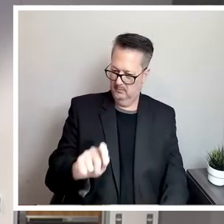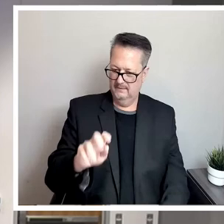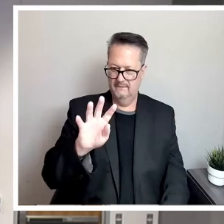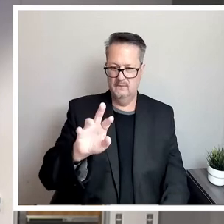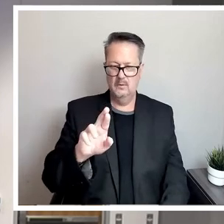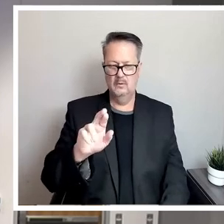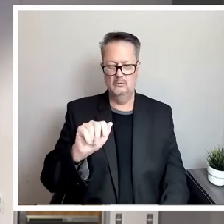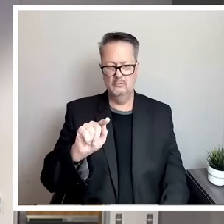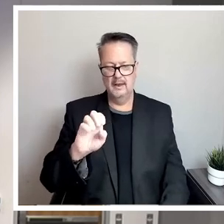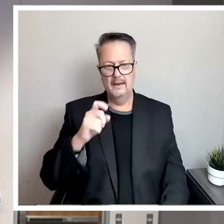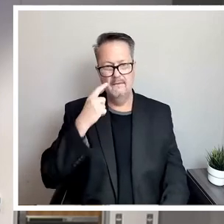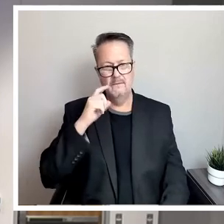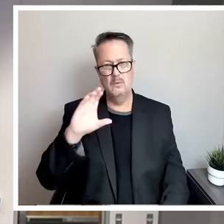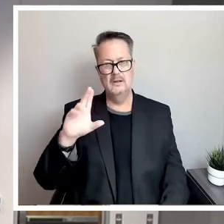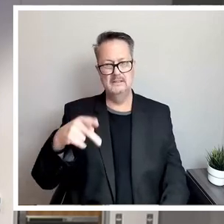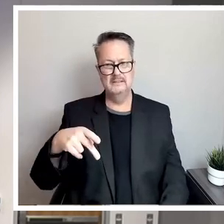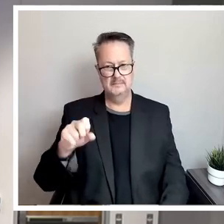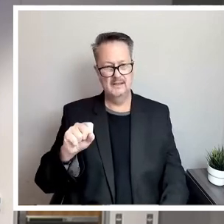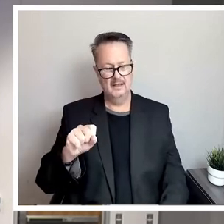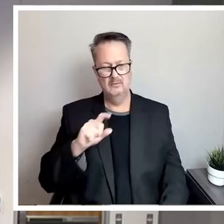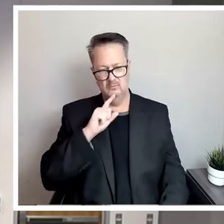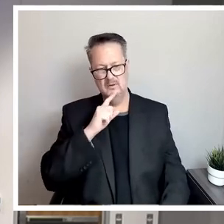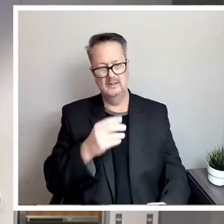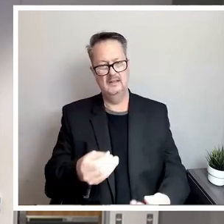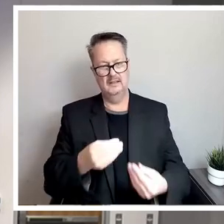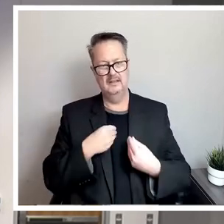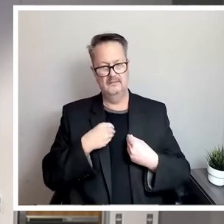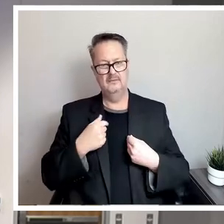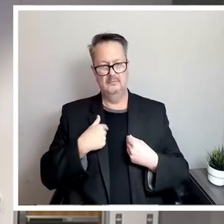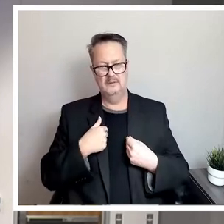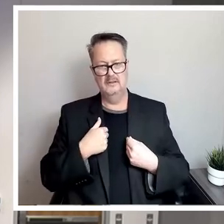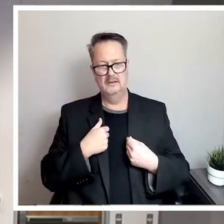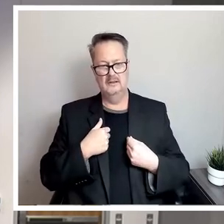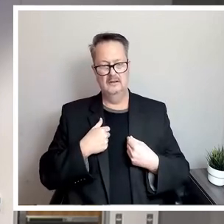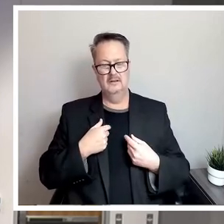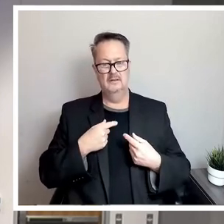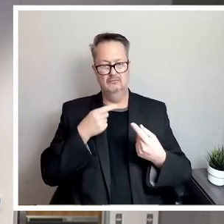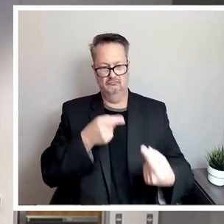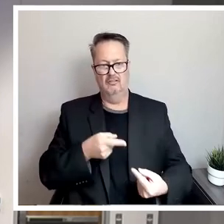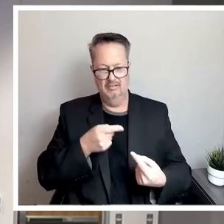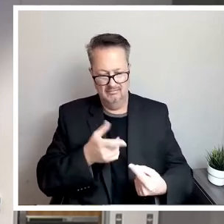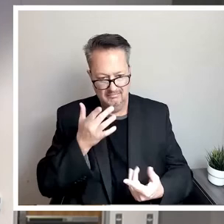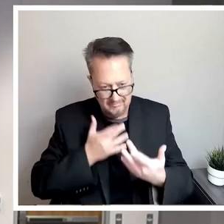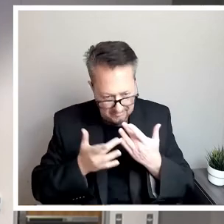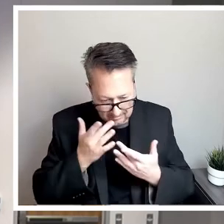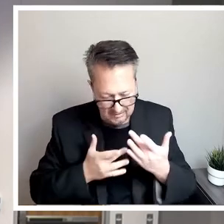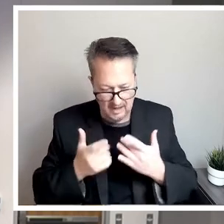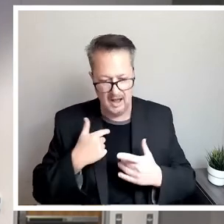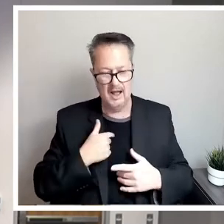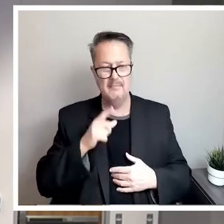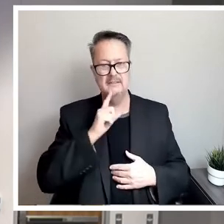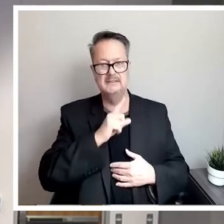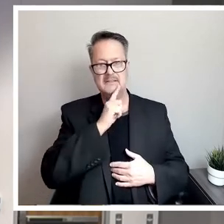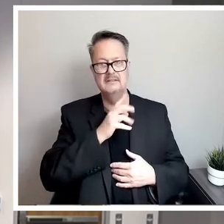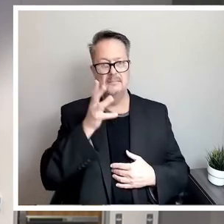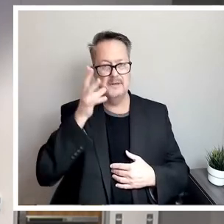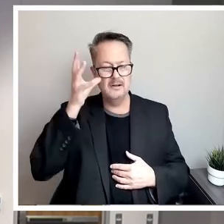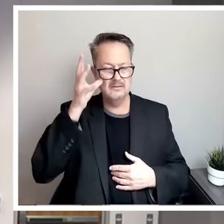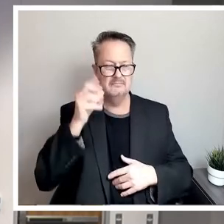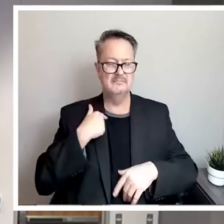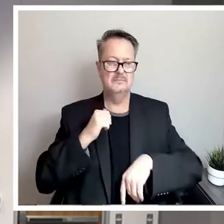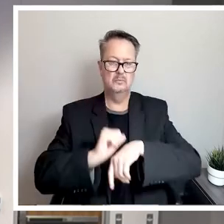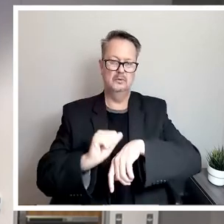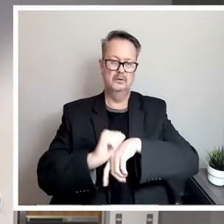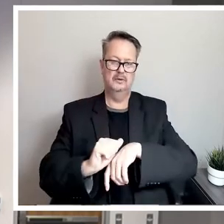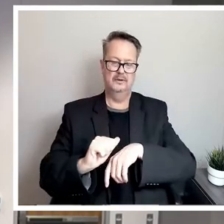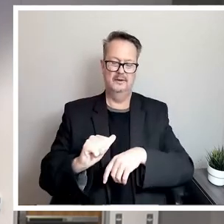on the CPS bills does create a hardship for me because I am a single parent working a minimum